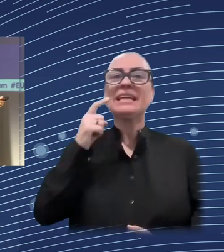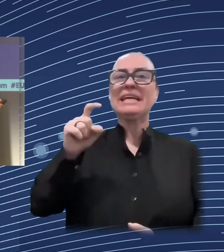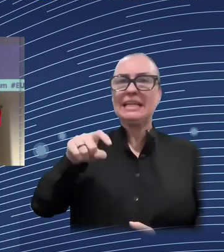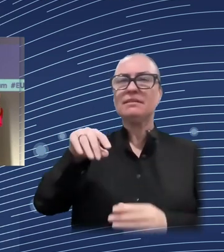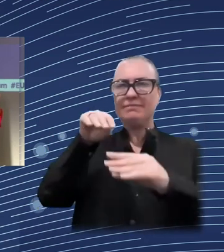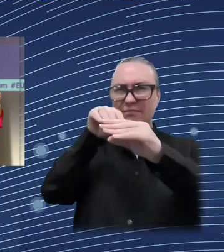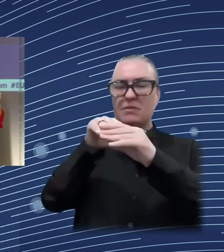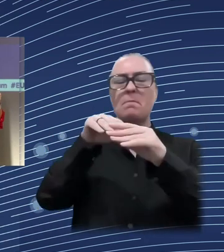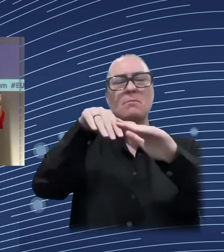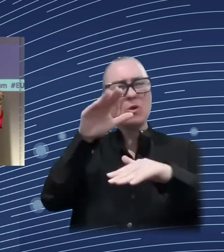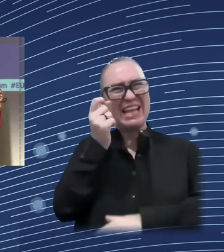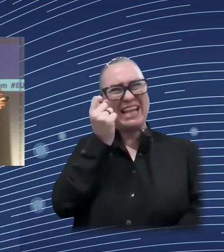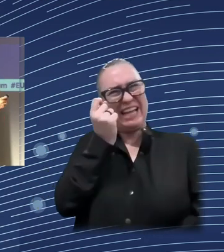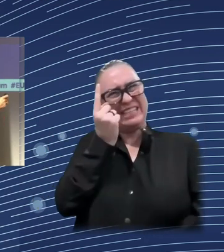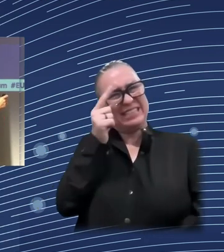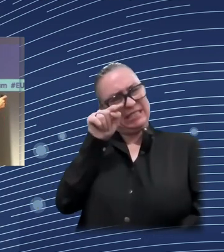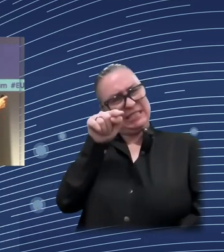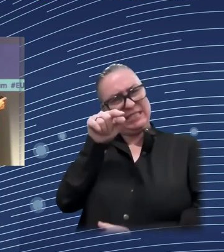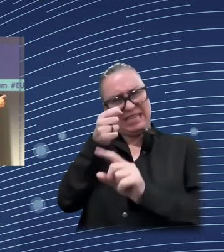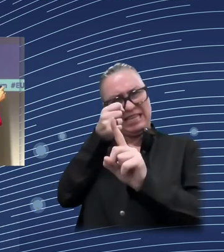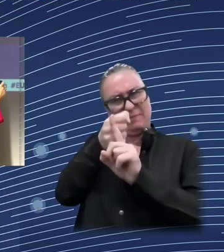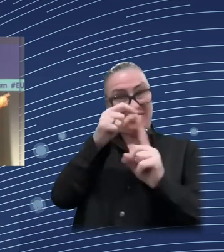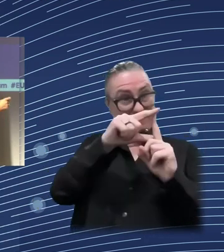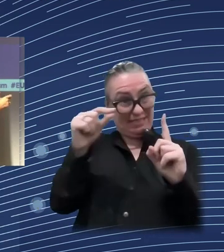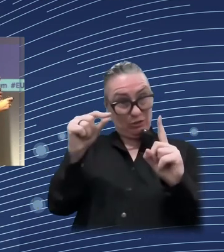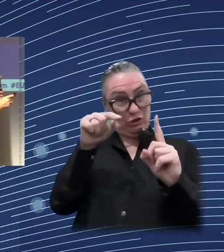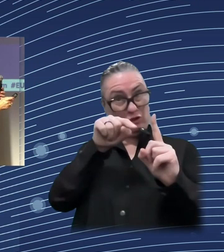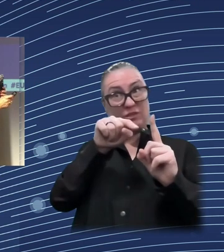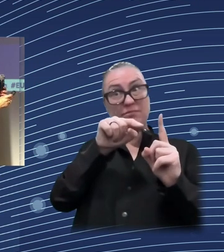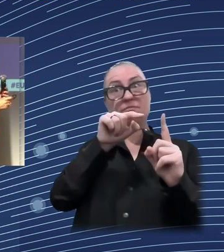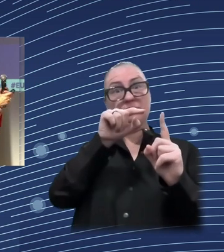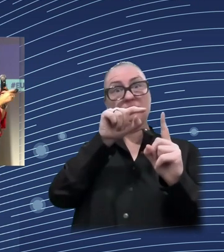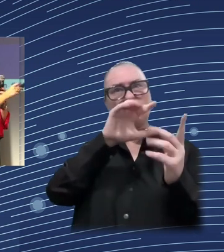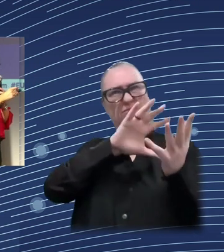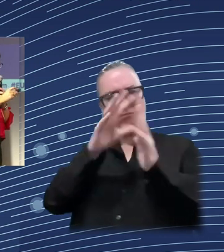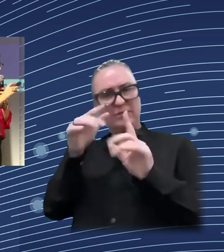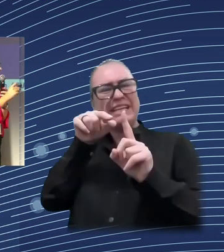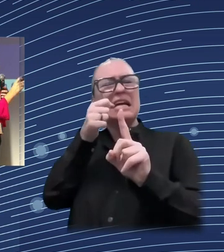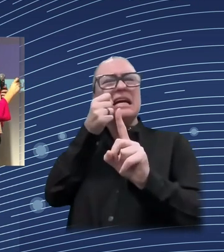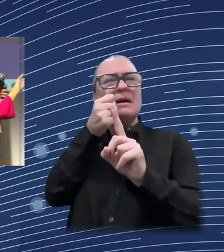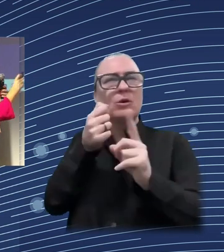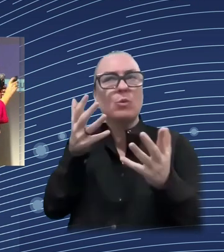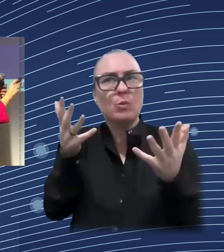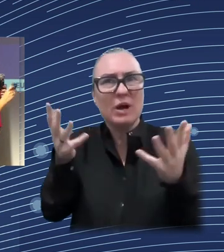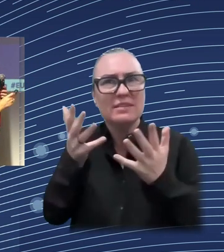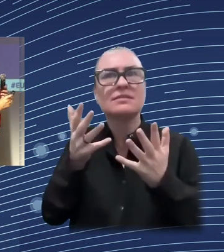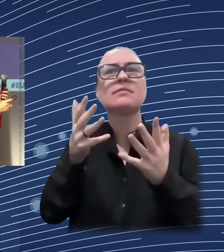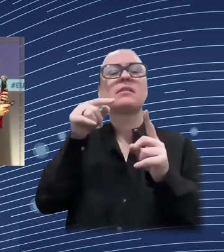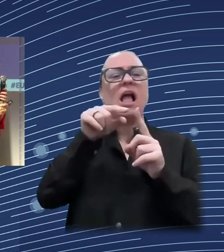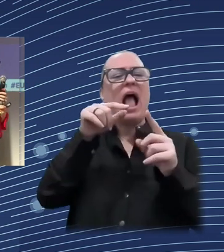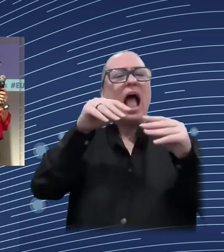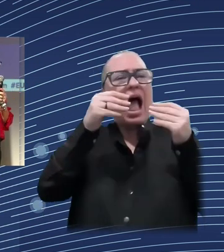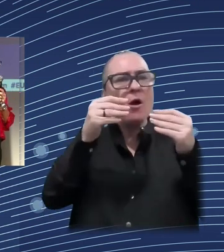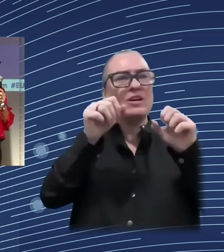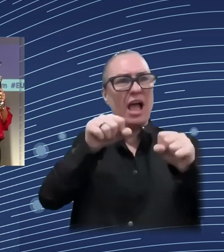really believe that COVID is a structural change. Maybe there are different views,